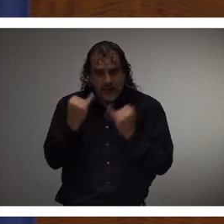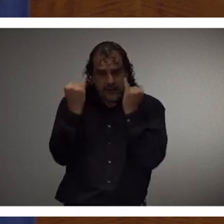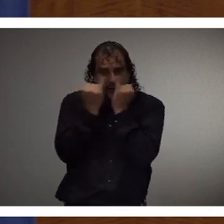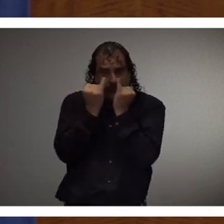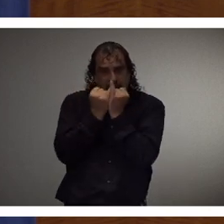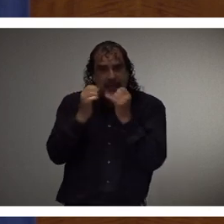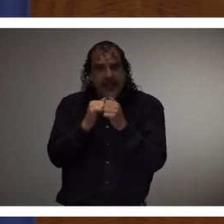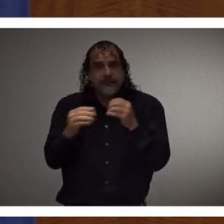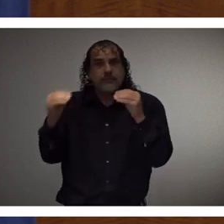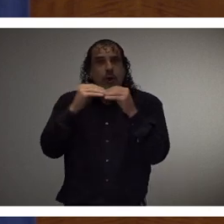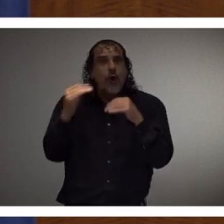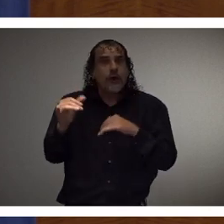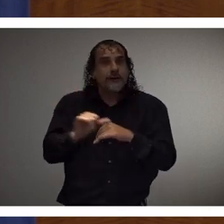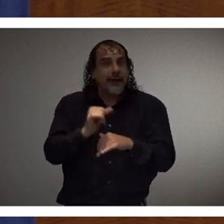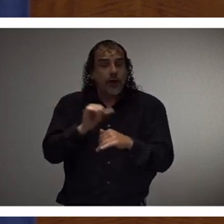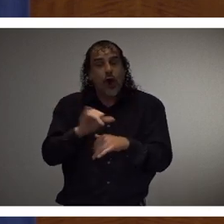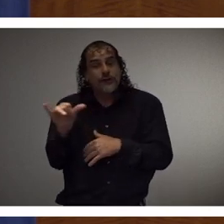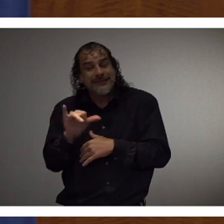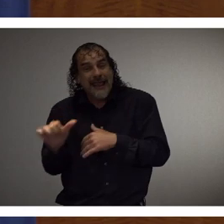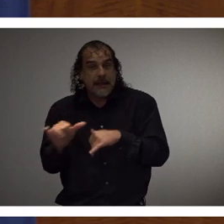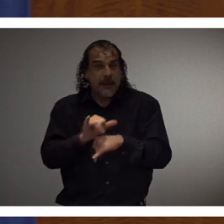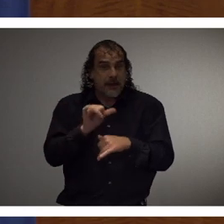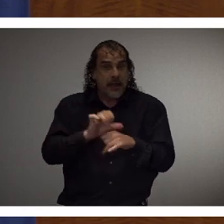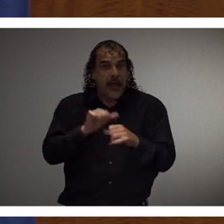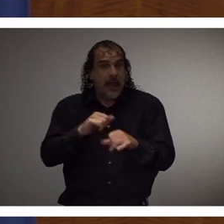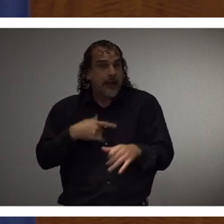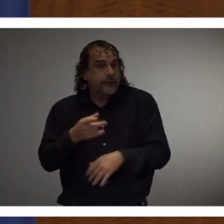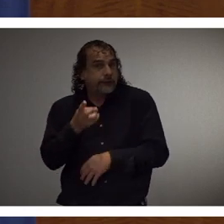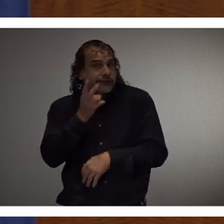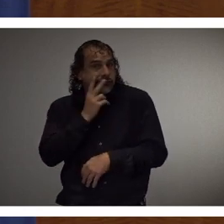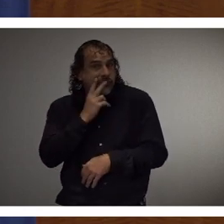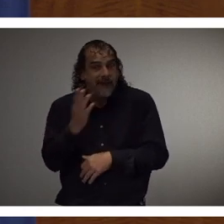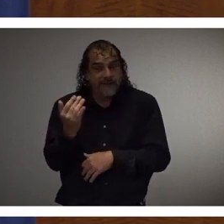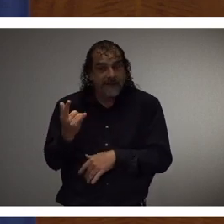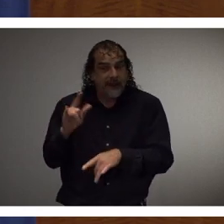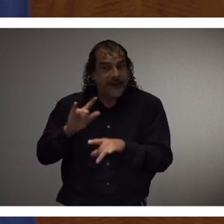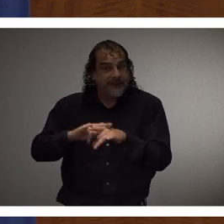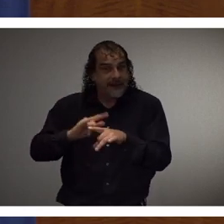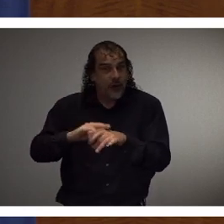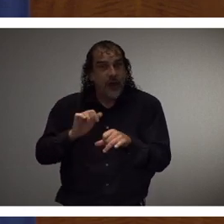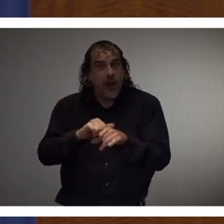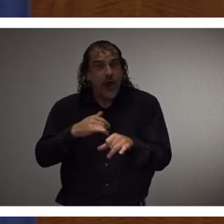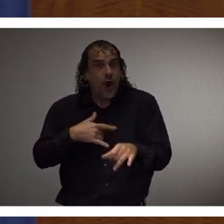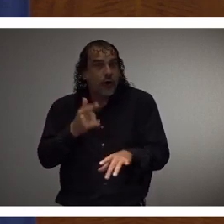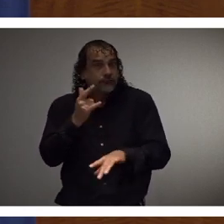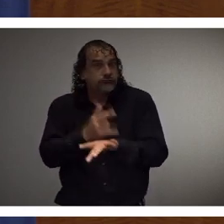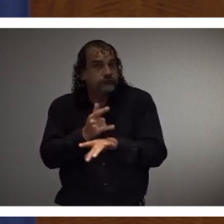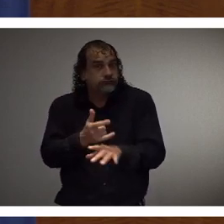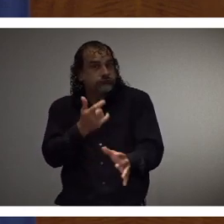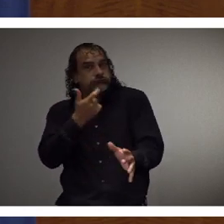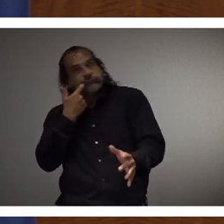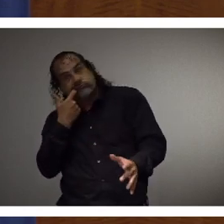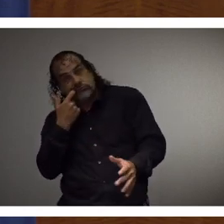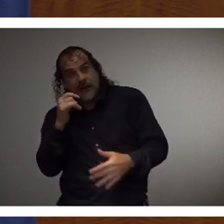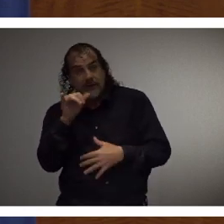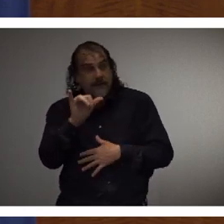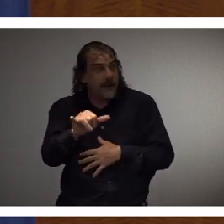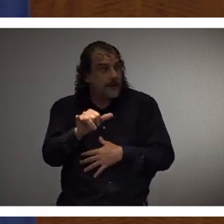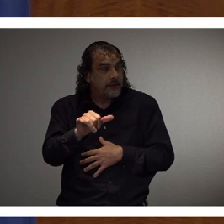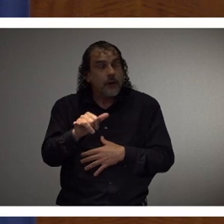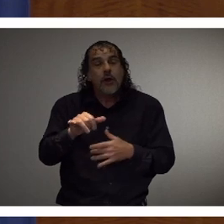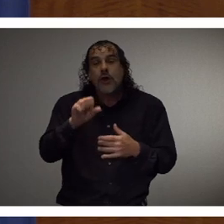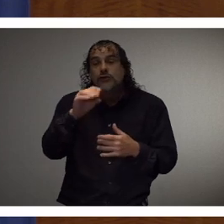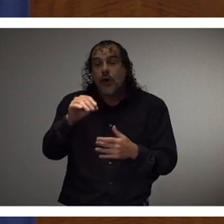cigarettes a day or alcoholism. We have seen the consequences to prove it. The